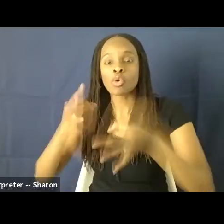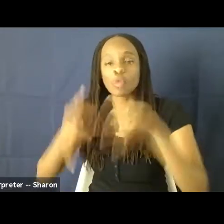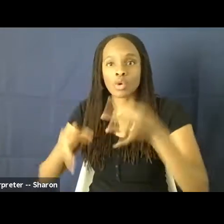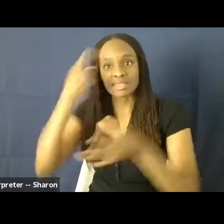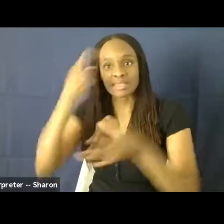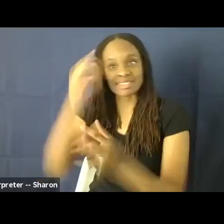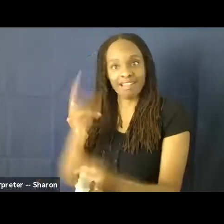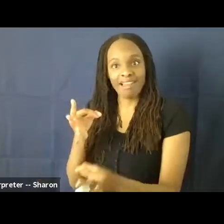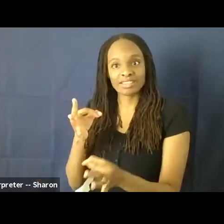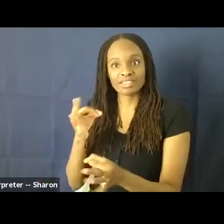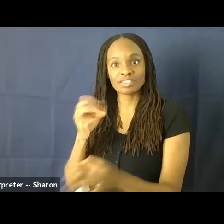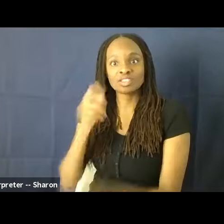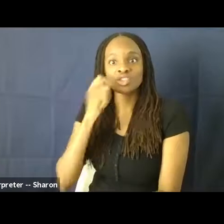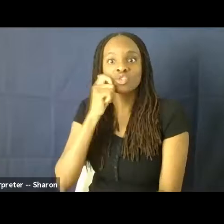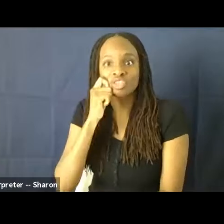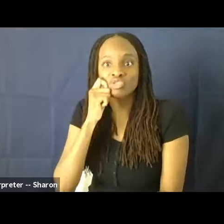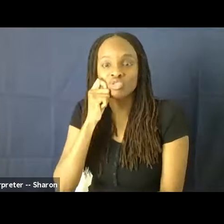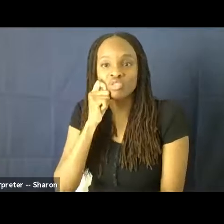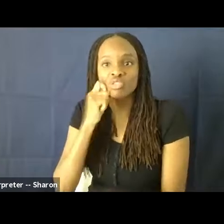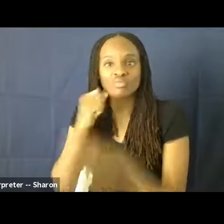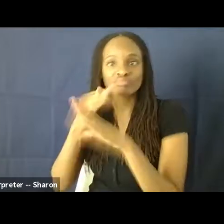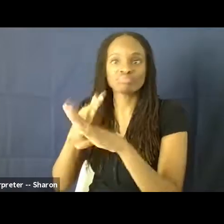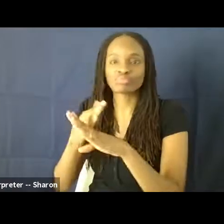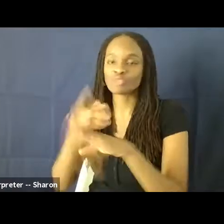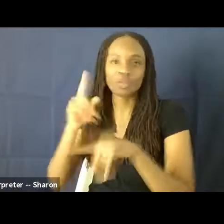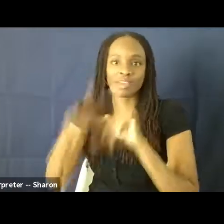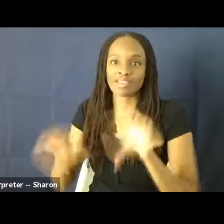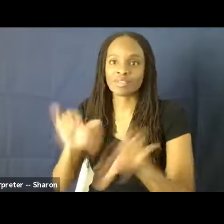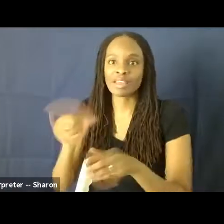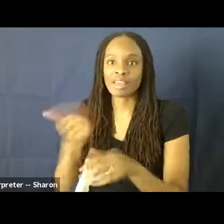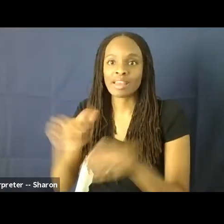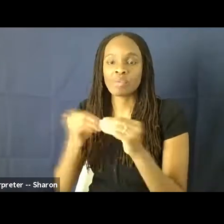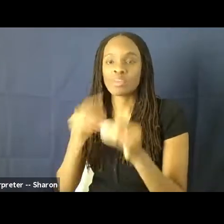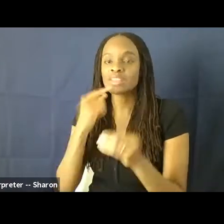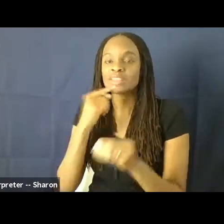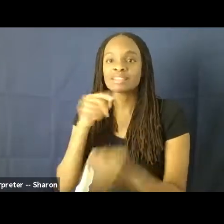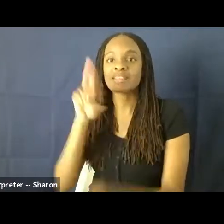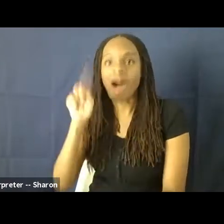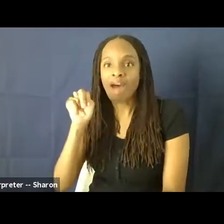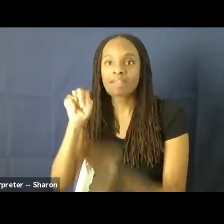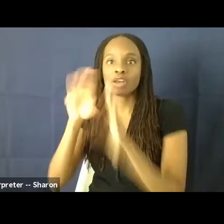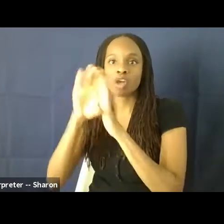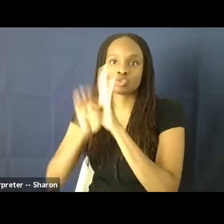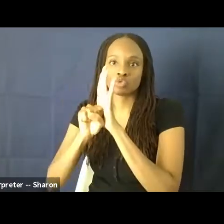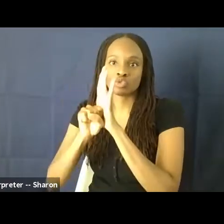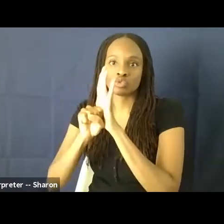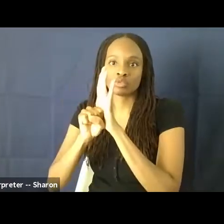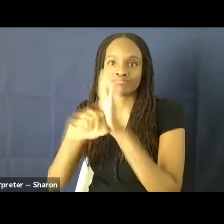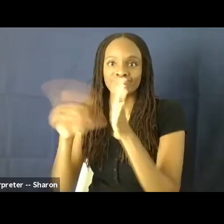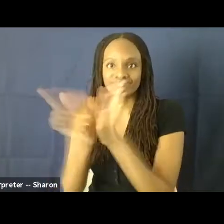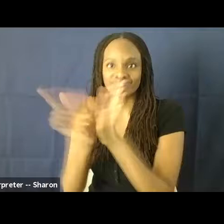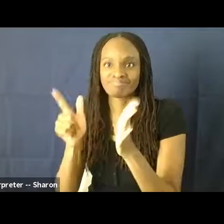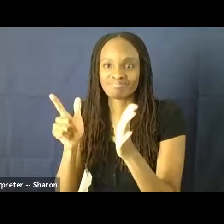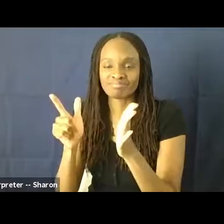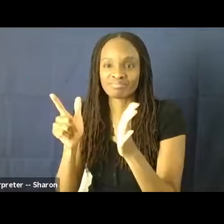a constitutional grounds for censorship, right? So they declare that it is literally unconstitutional to use race-based censorship as